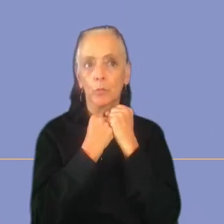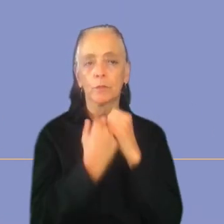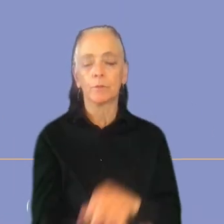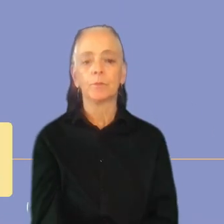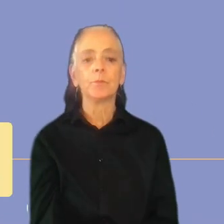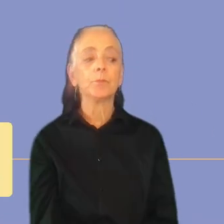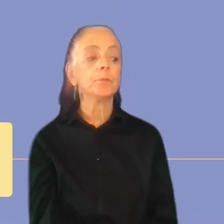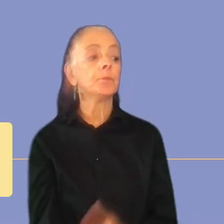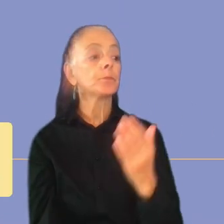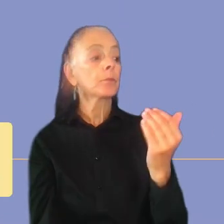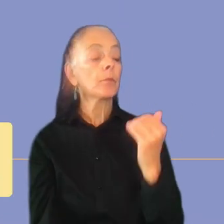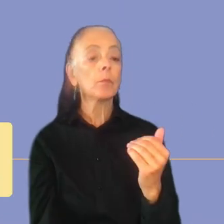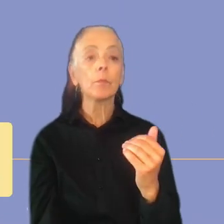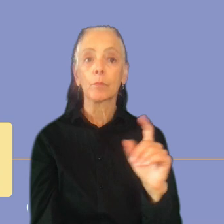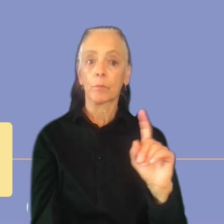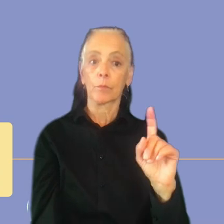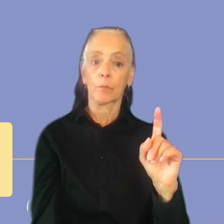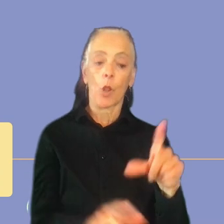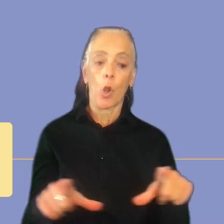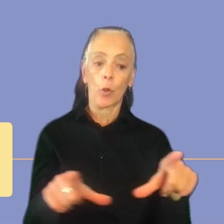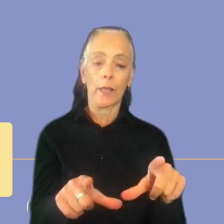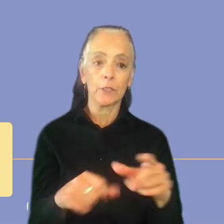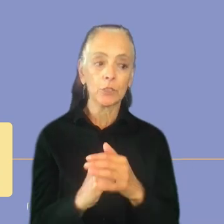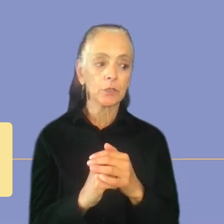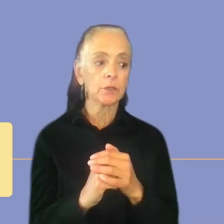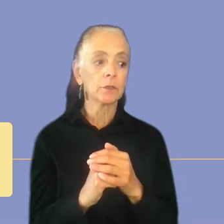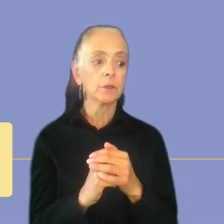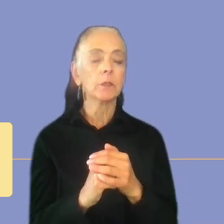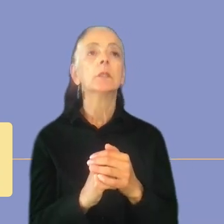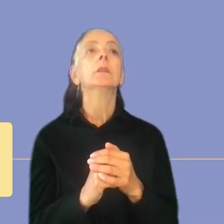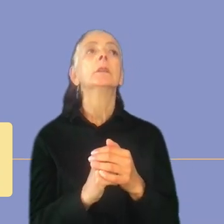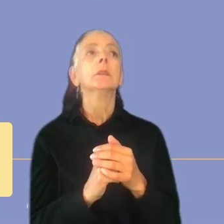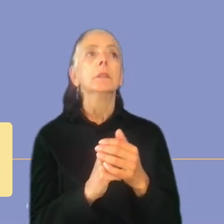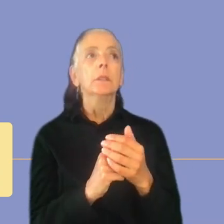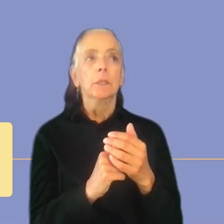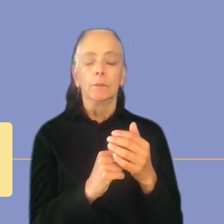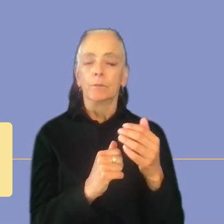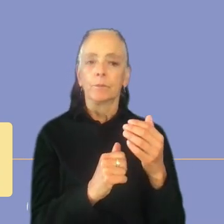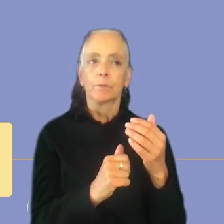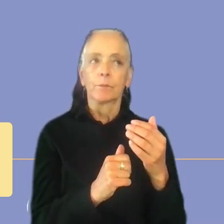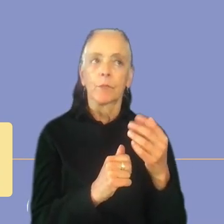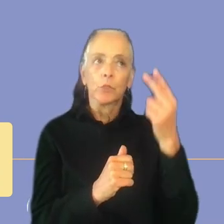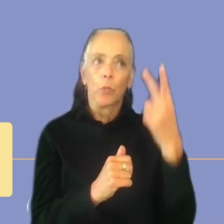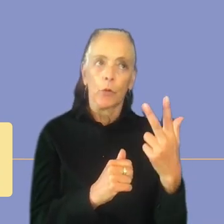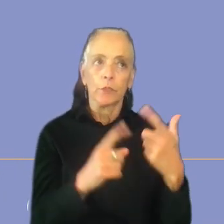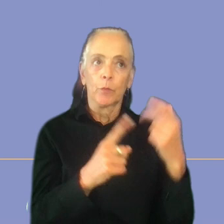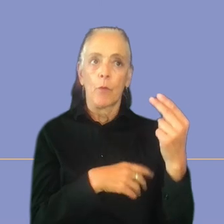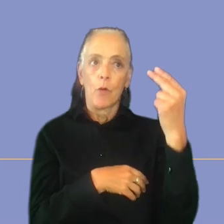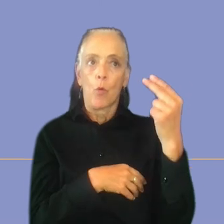For the location then two-thirds of the posts were from North America and a quarter was from Europe